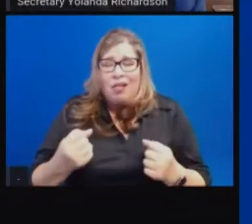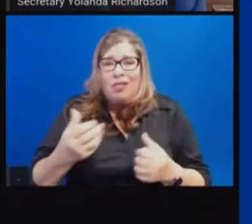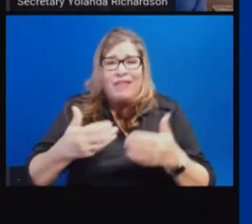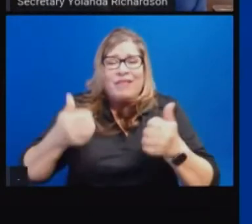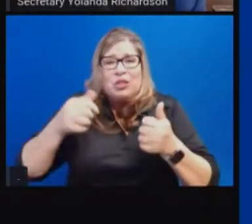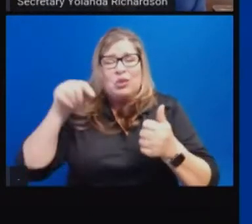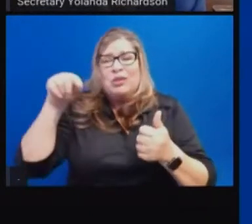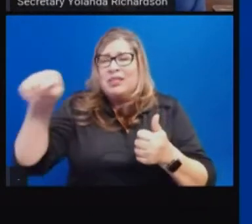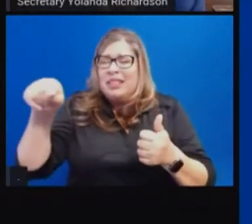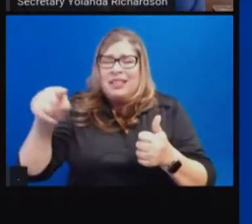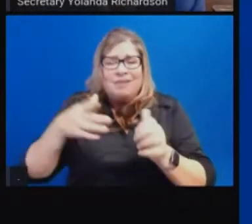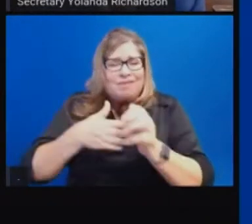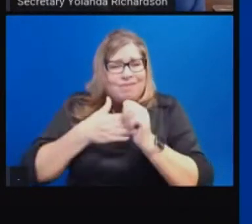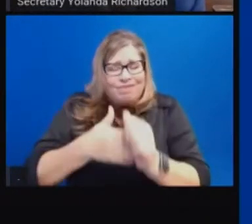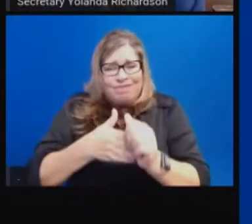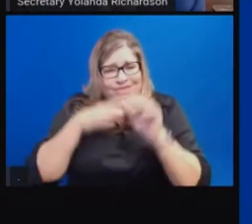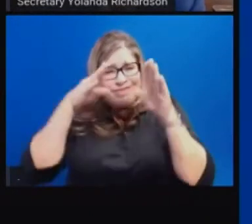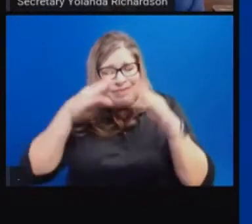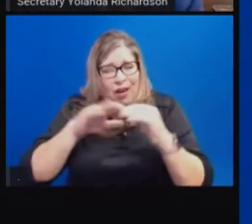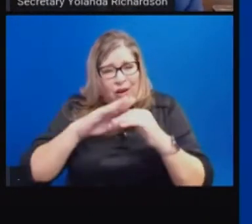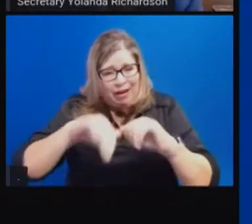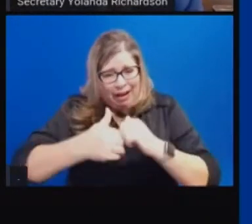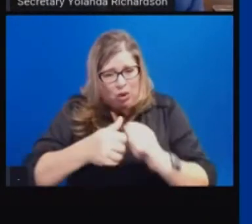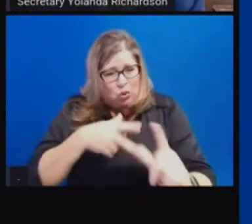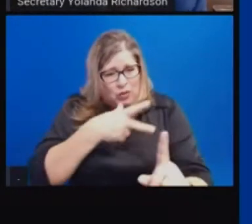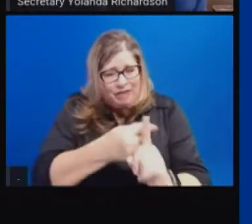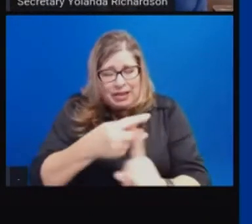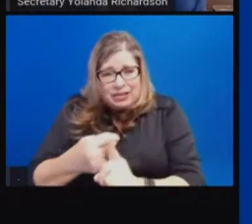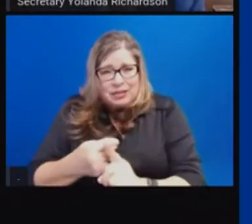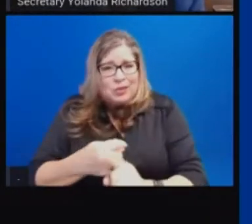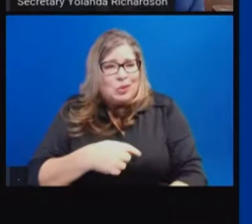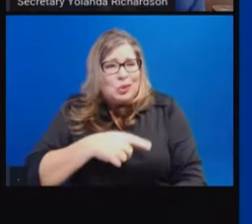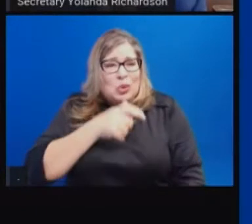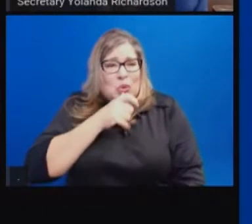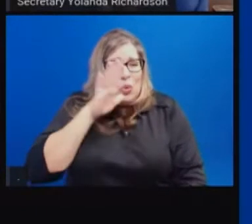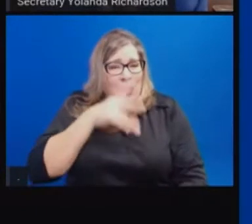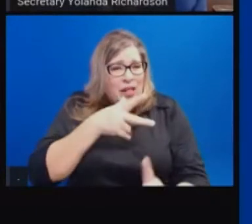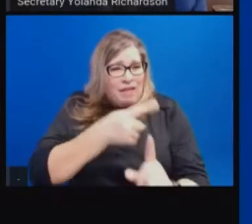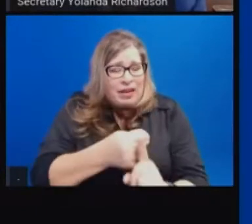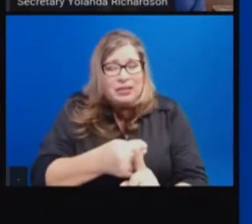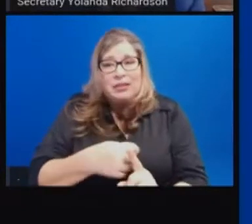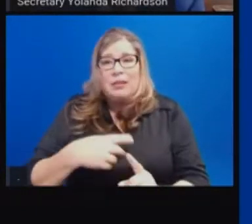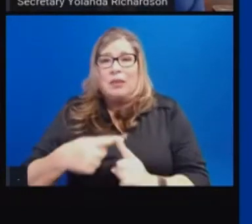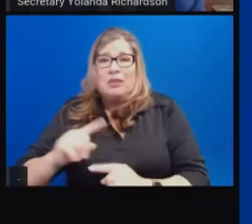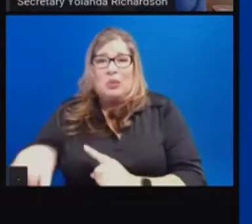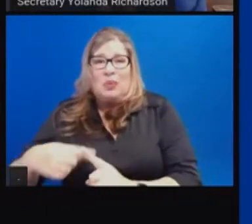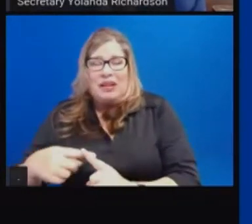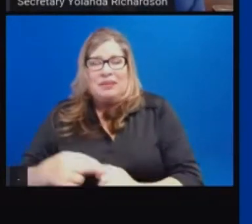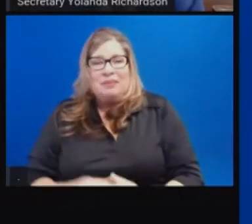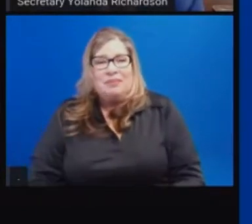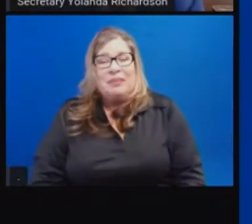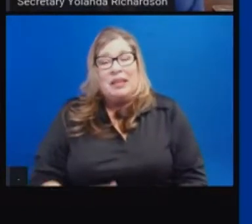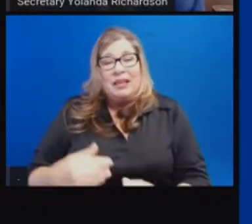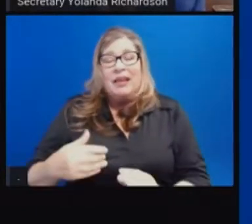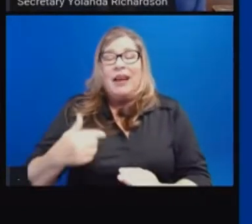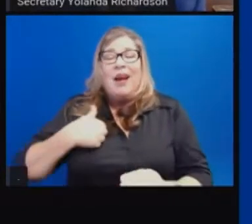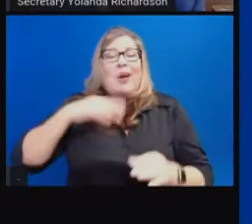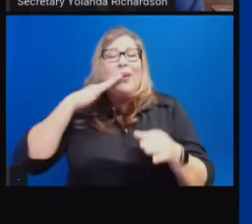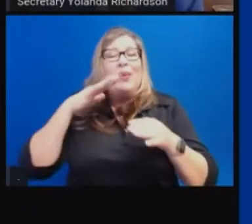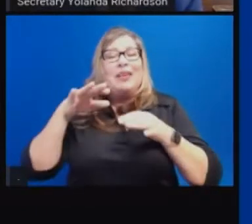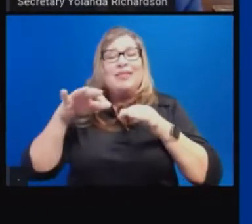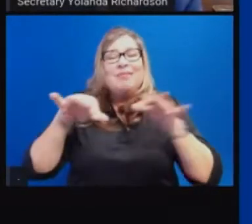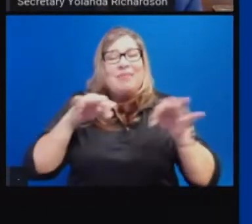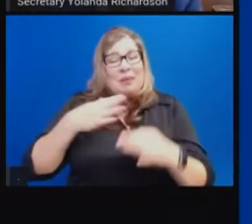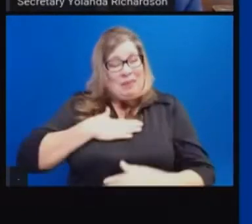vaccine, focusing on the who and the when. Let's talk about my job. My job is to focus on the how.